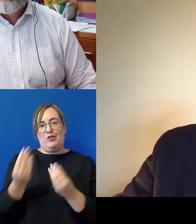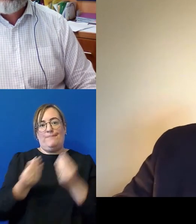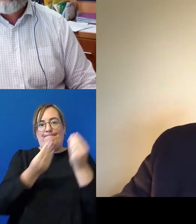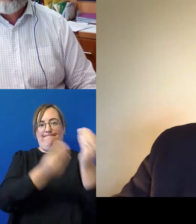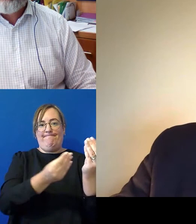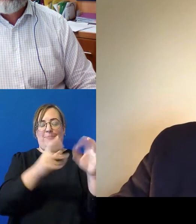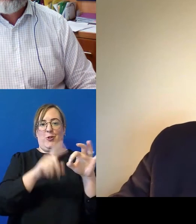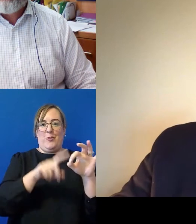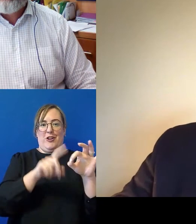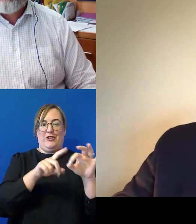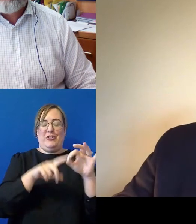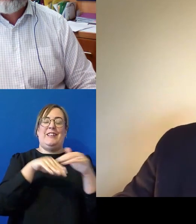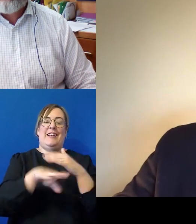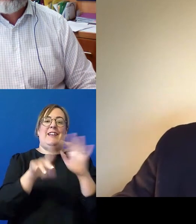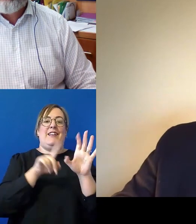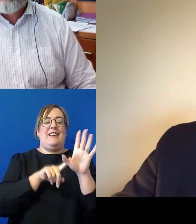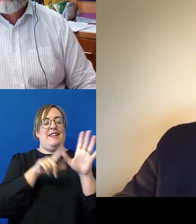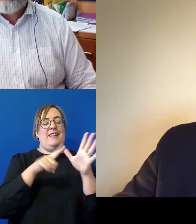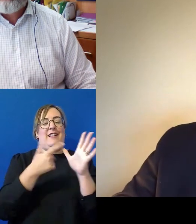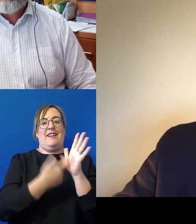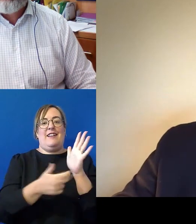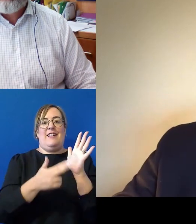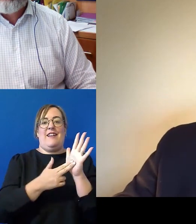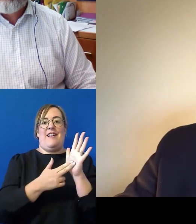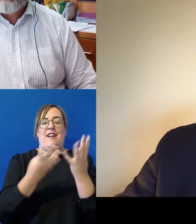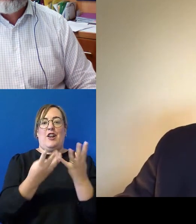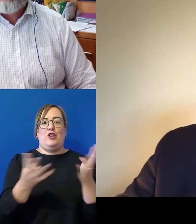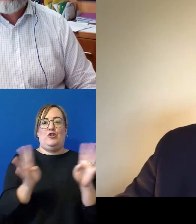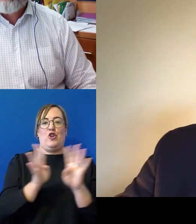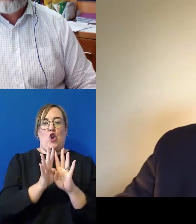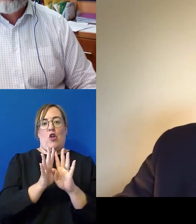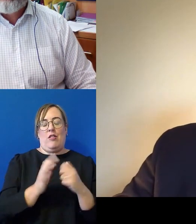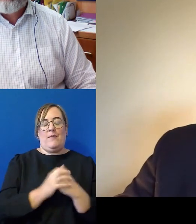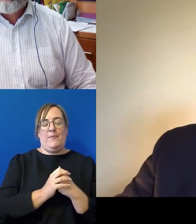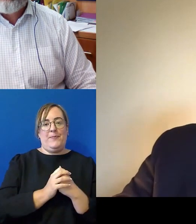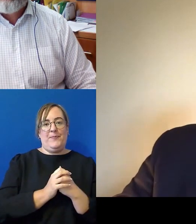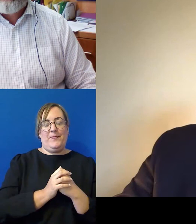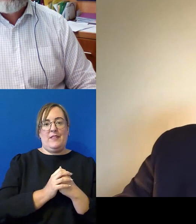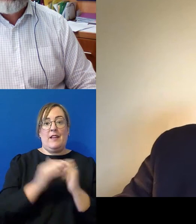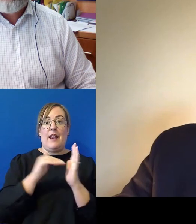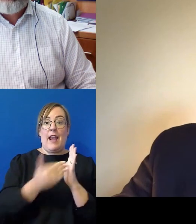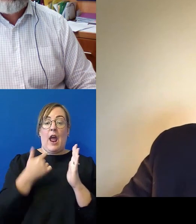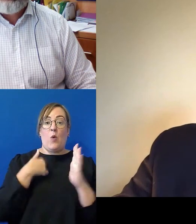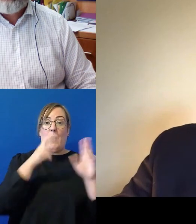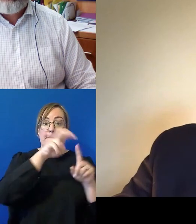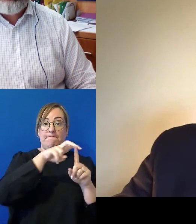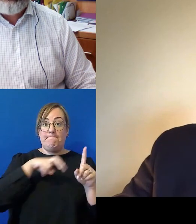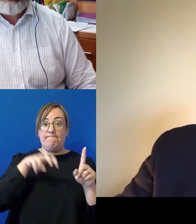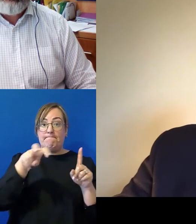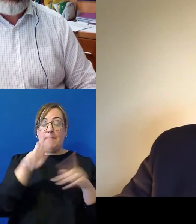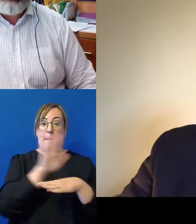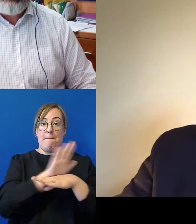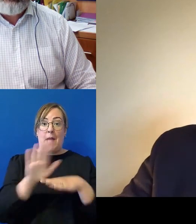join that yarning circle in just under an hour's time we are going to move now to panel